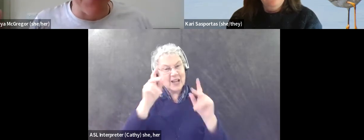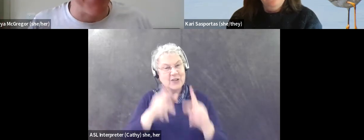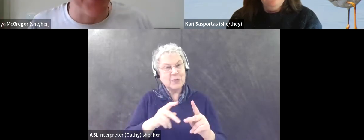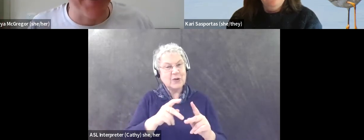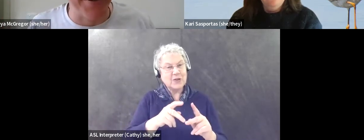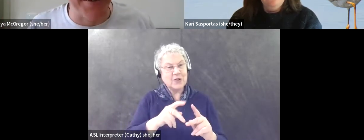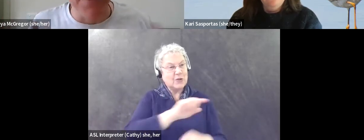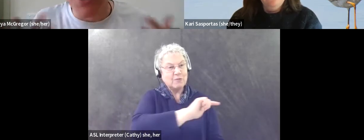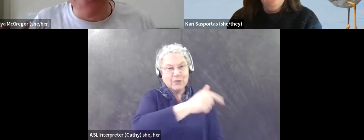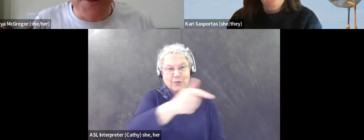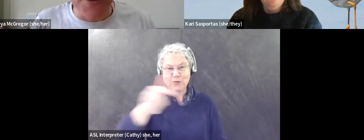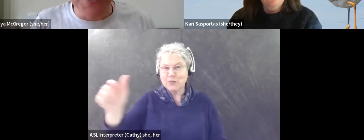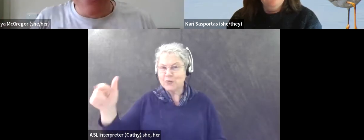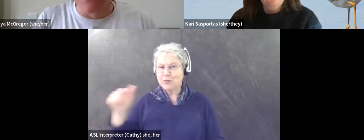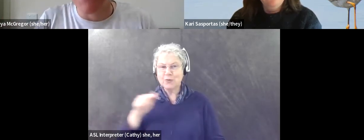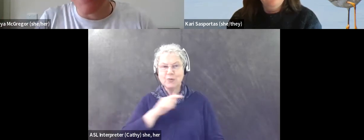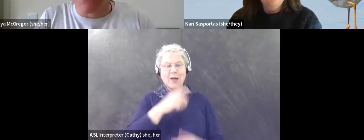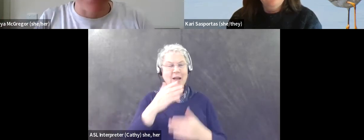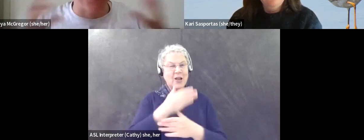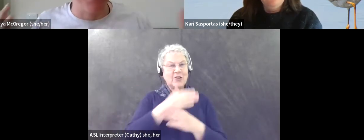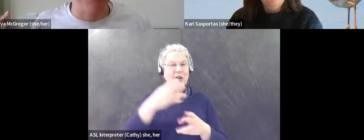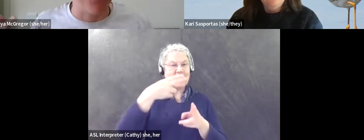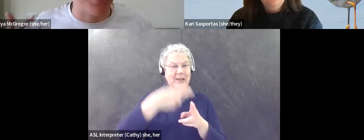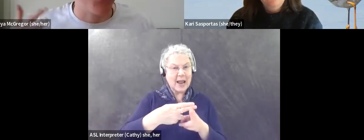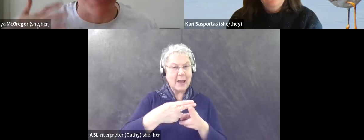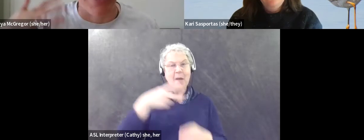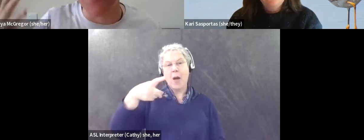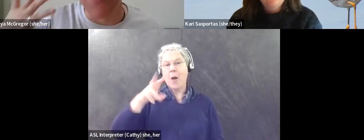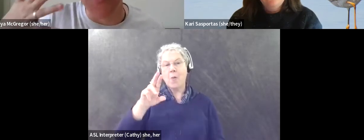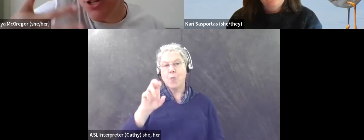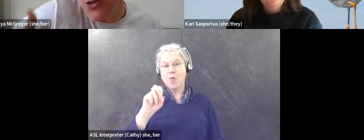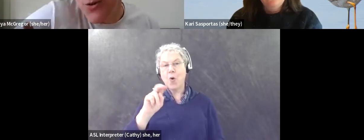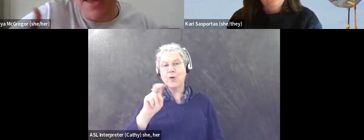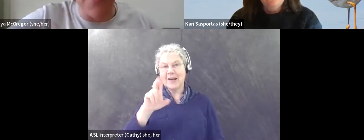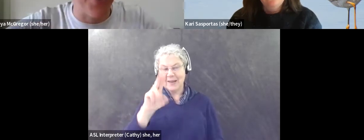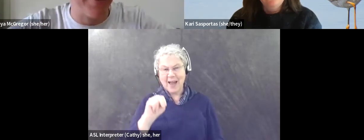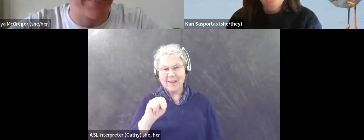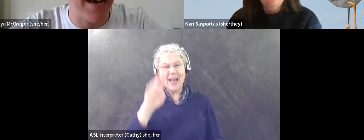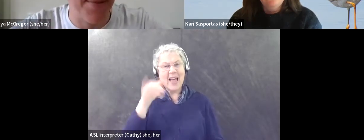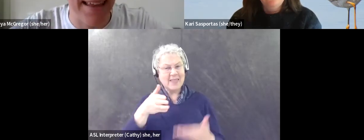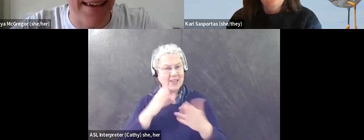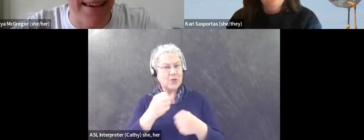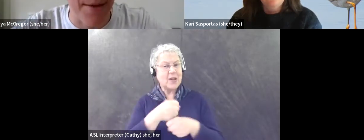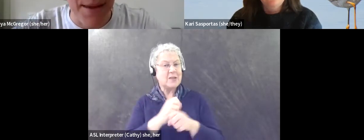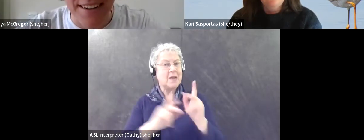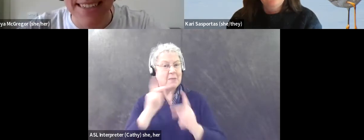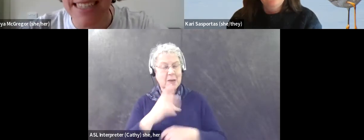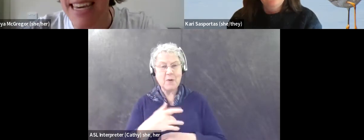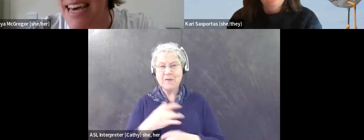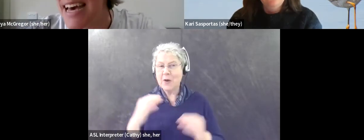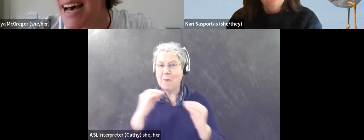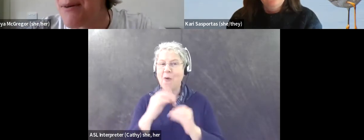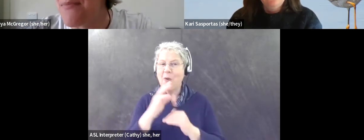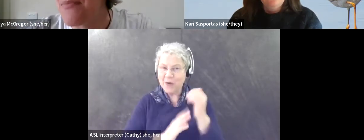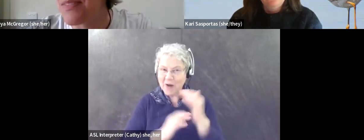really help people feel more comfortable. Um, especially if their pronouns don't match what other people might assume their pronouns are by their appearance.